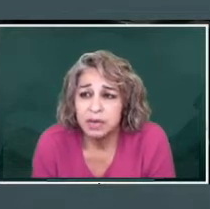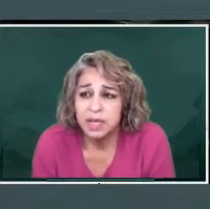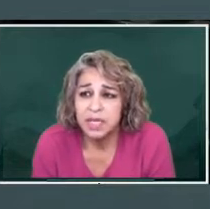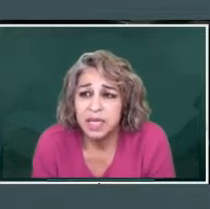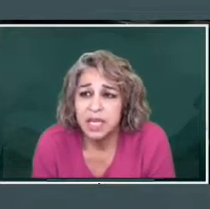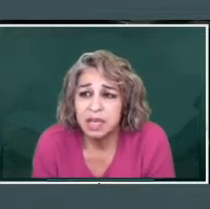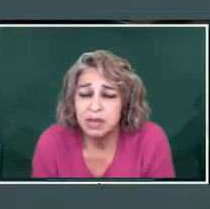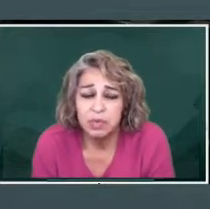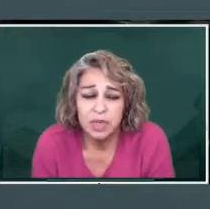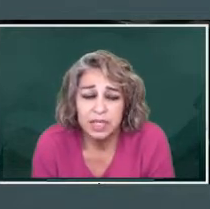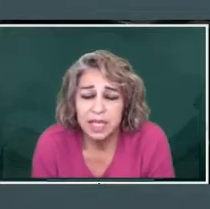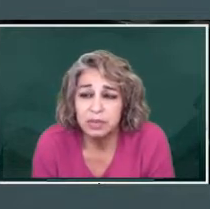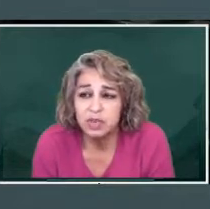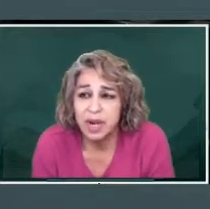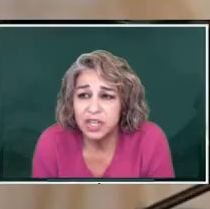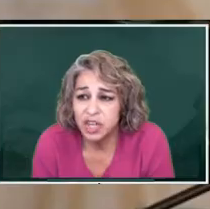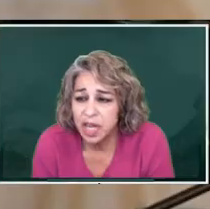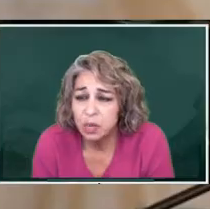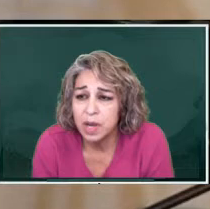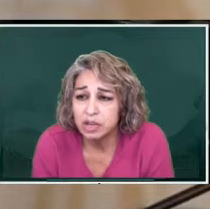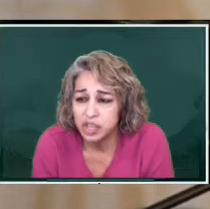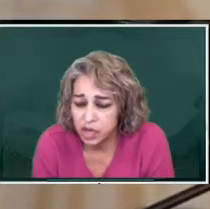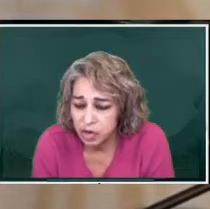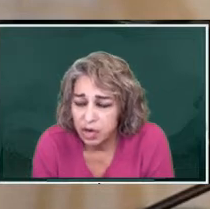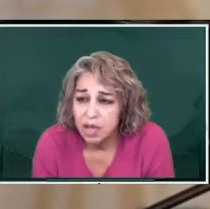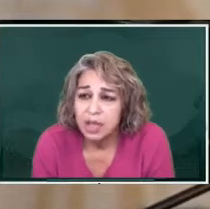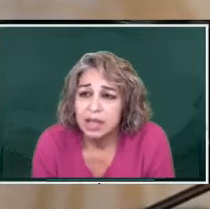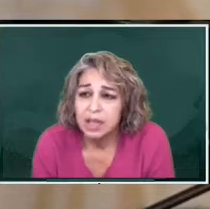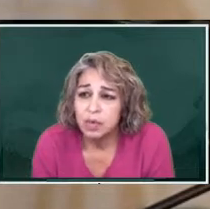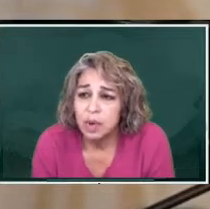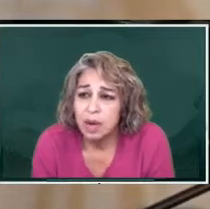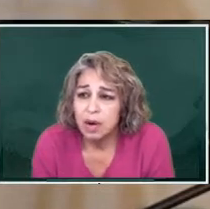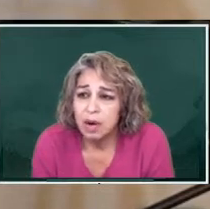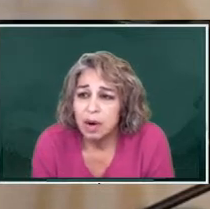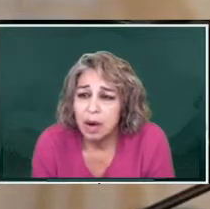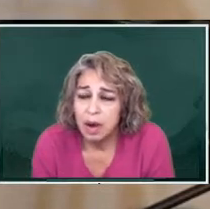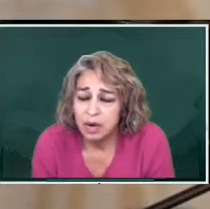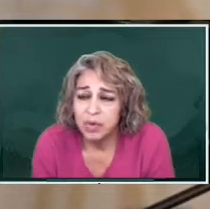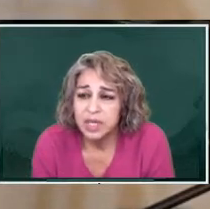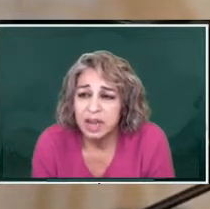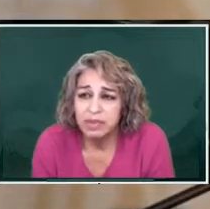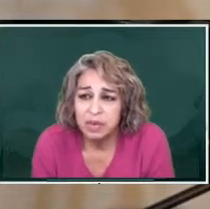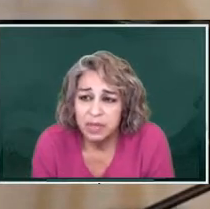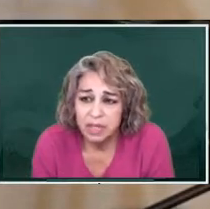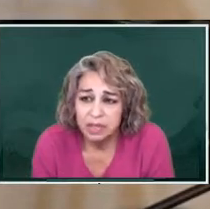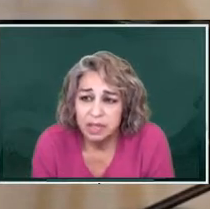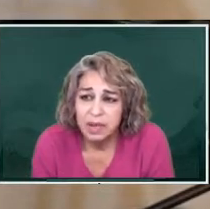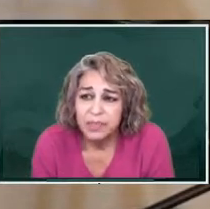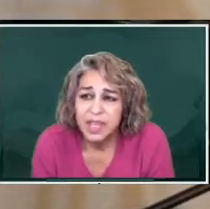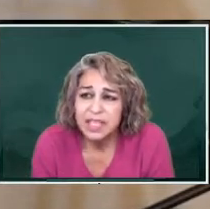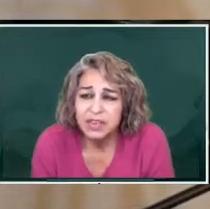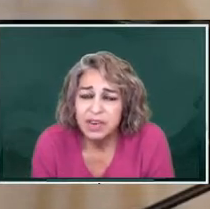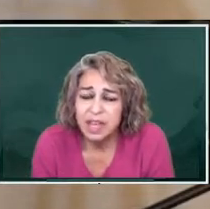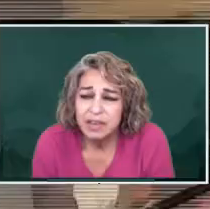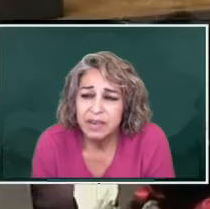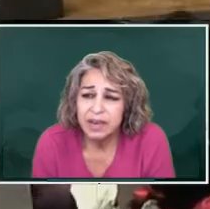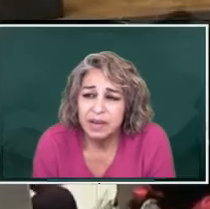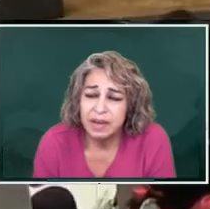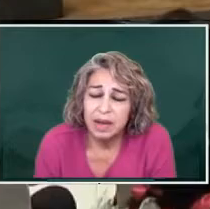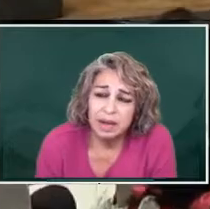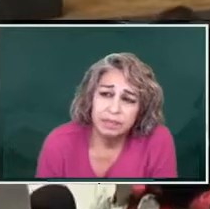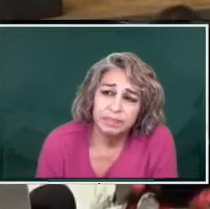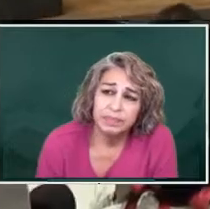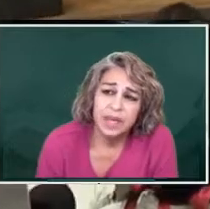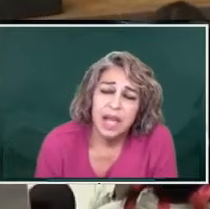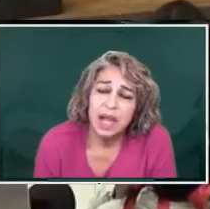are going to continue with the same strategy, and we are sure that we are going to have good results. Yesterday even,